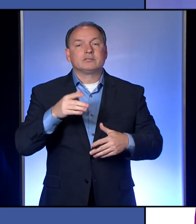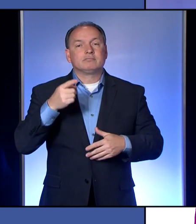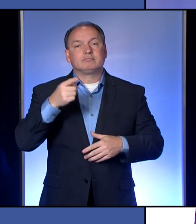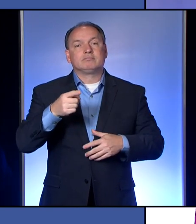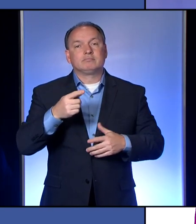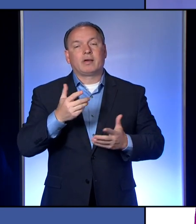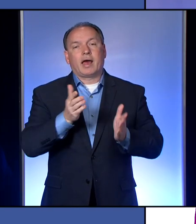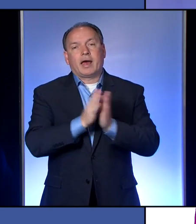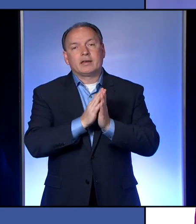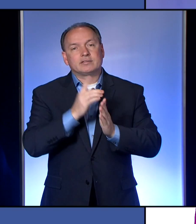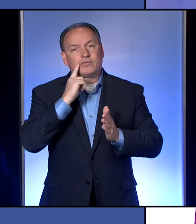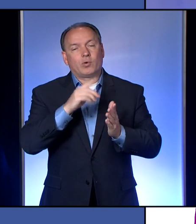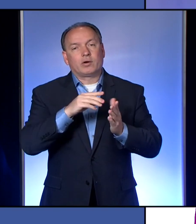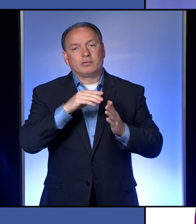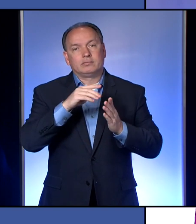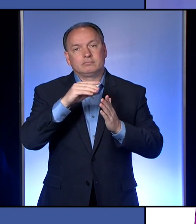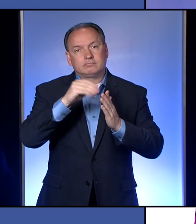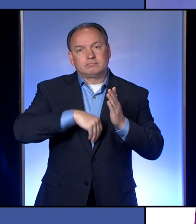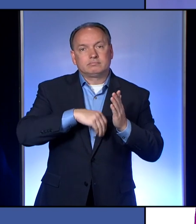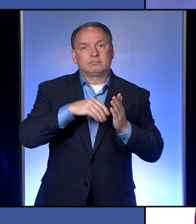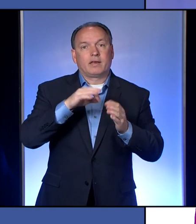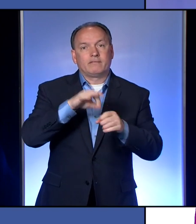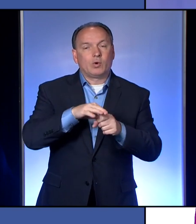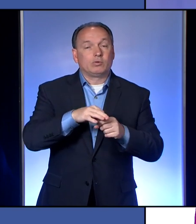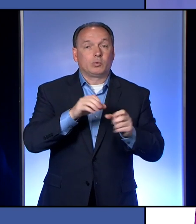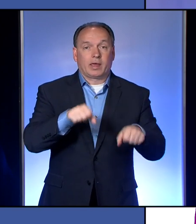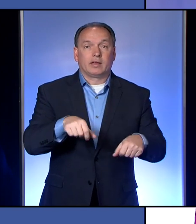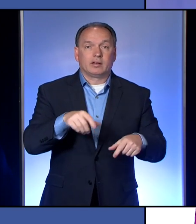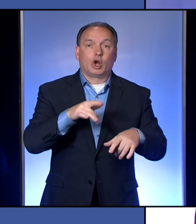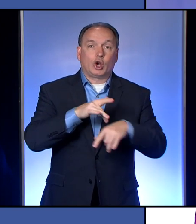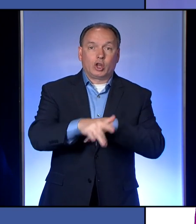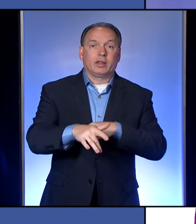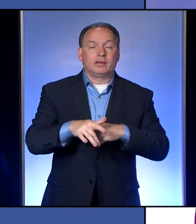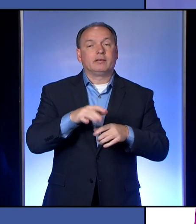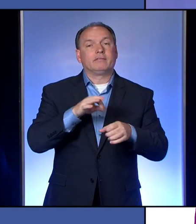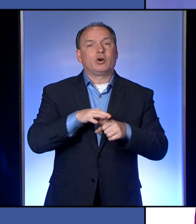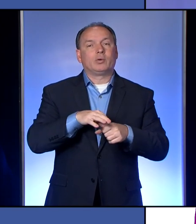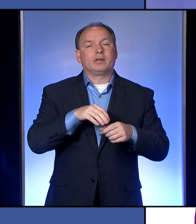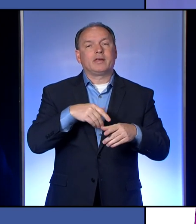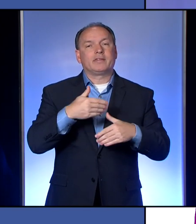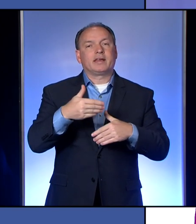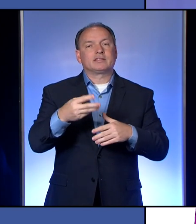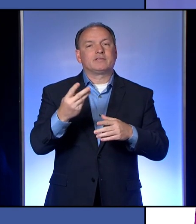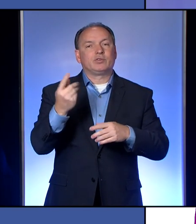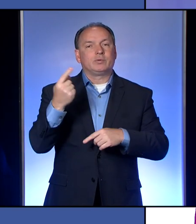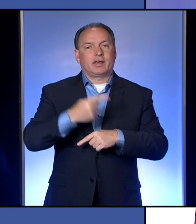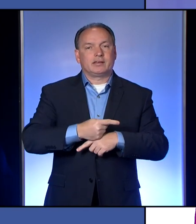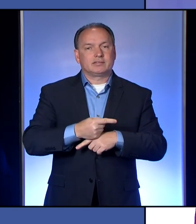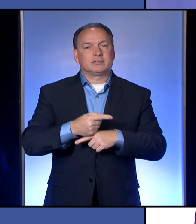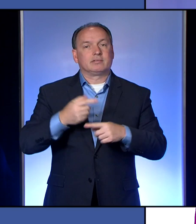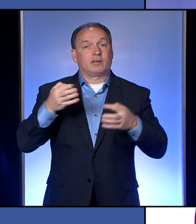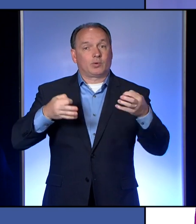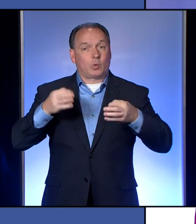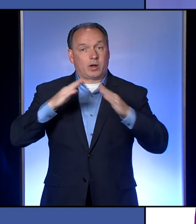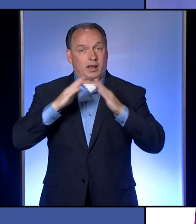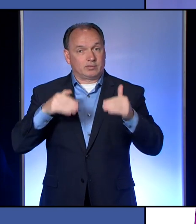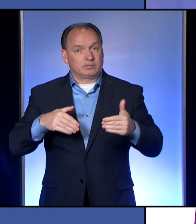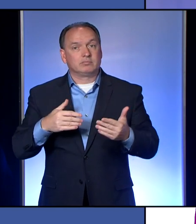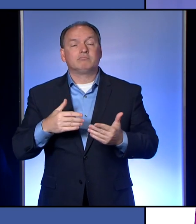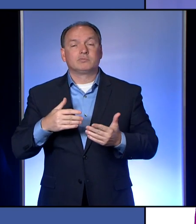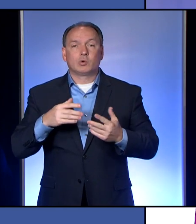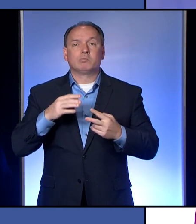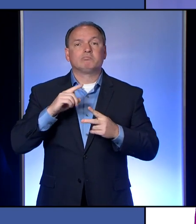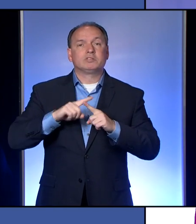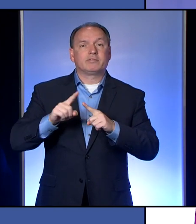mail-in ballot and actually fill out your ballot right then and there and vote so you can vote early in the next few days at the courthouse. And so there are